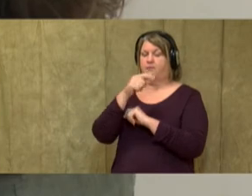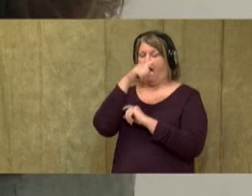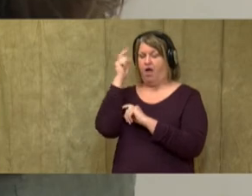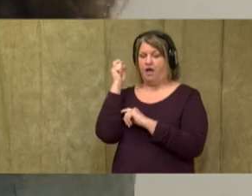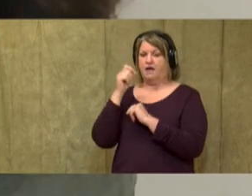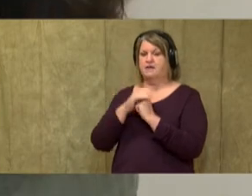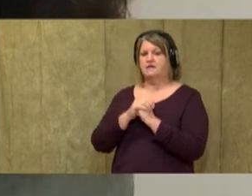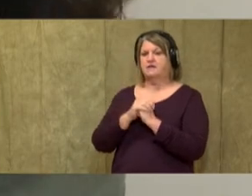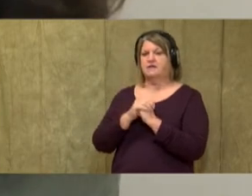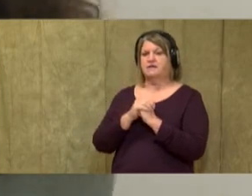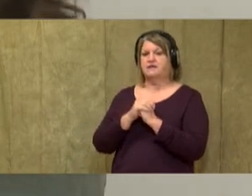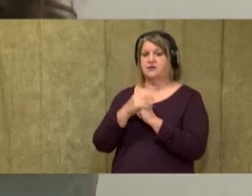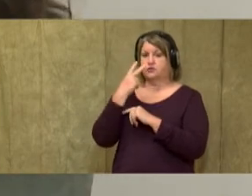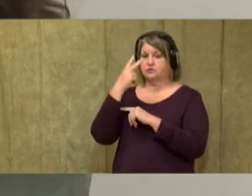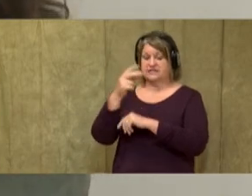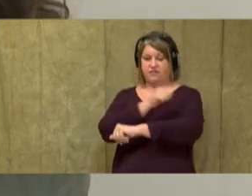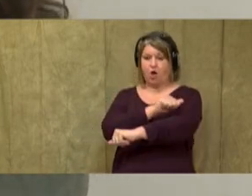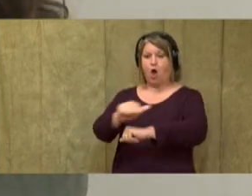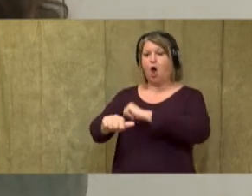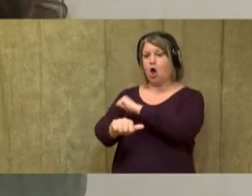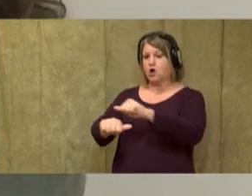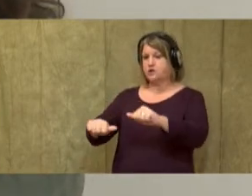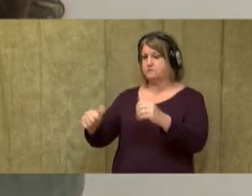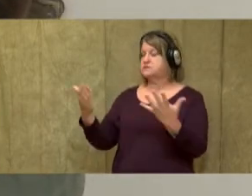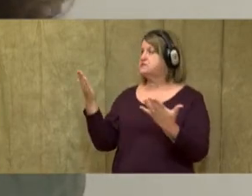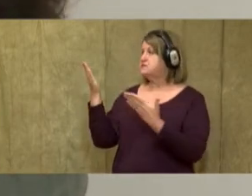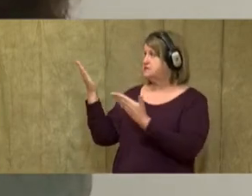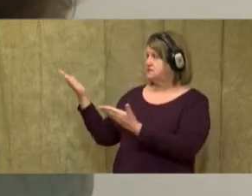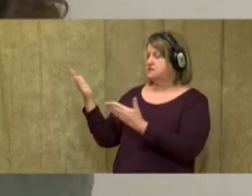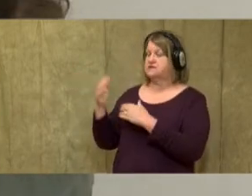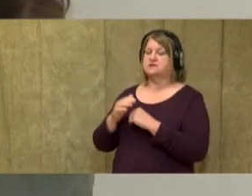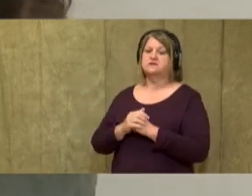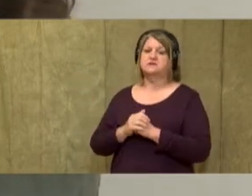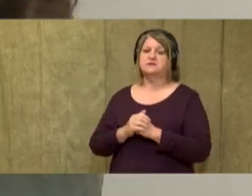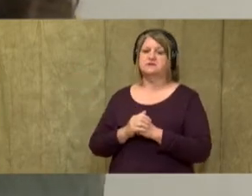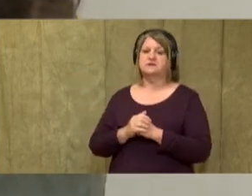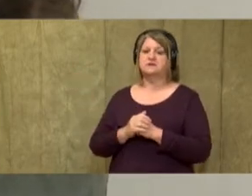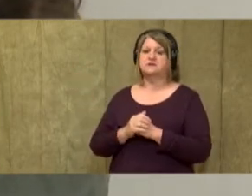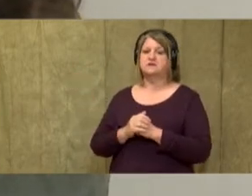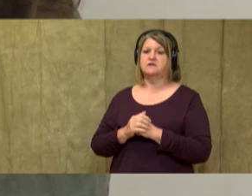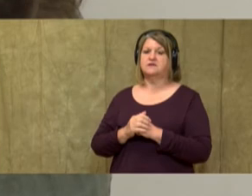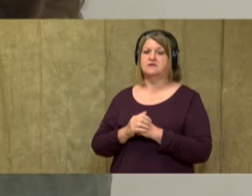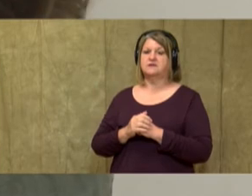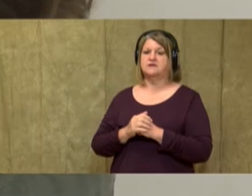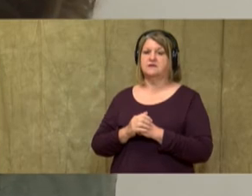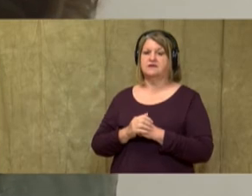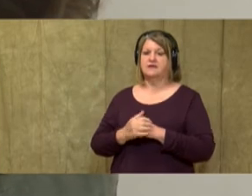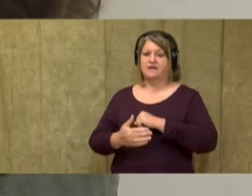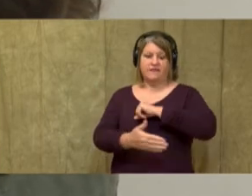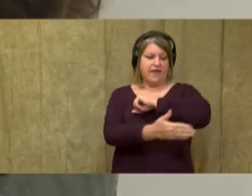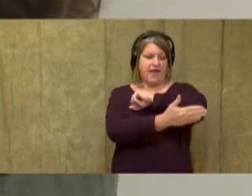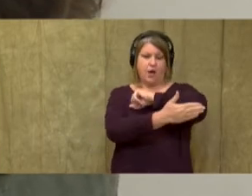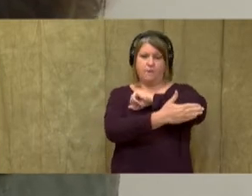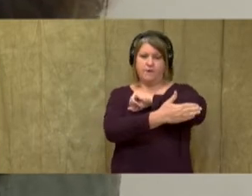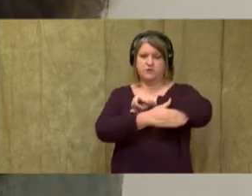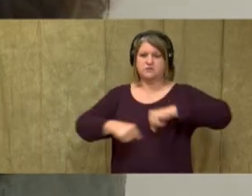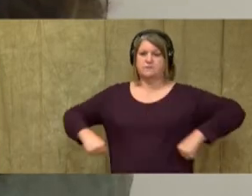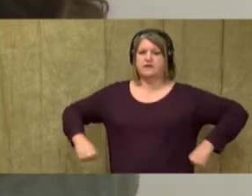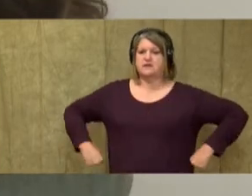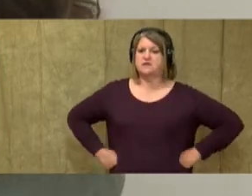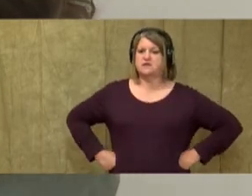All right. And then you see the arms are coming out and the elbows are bent back to the waist.